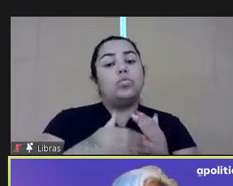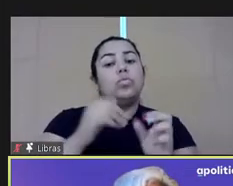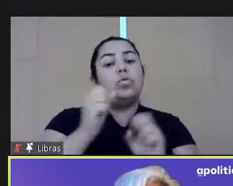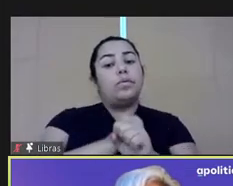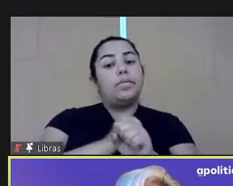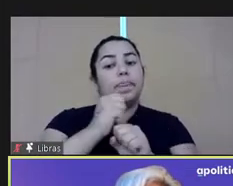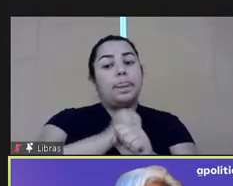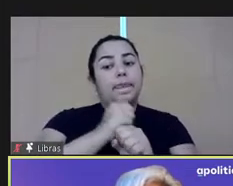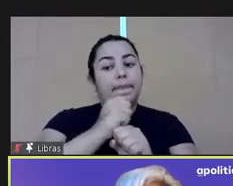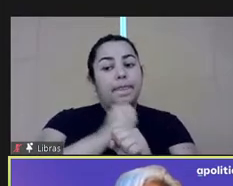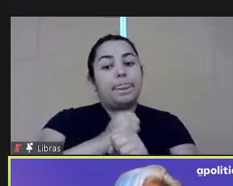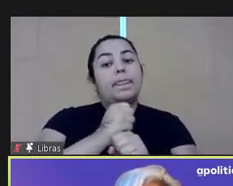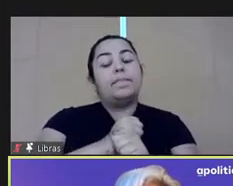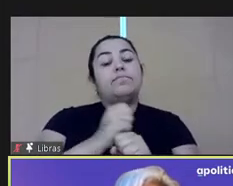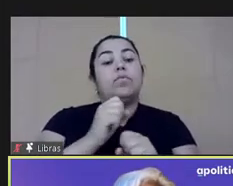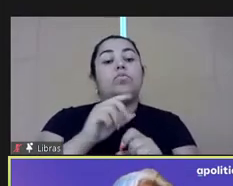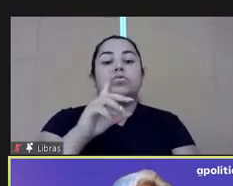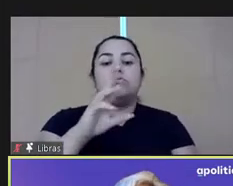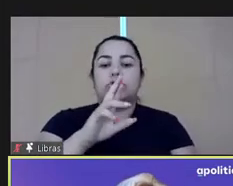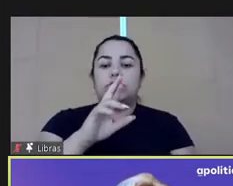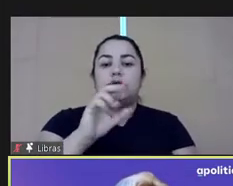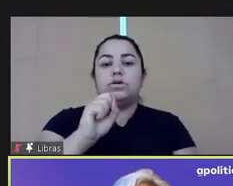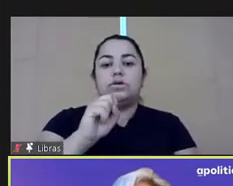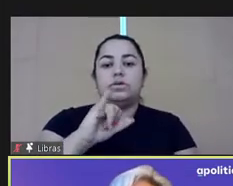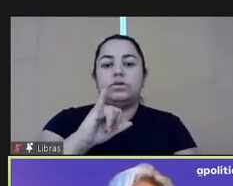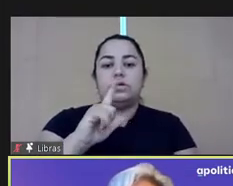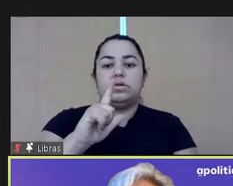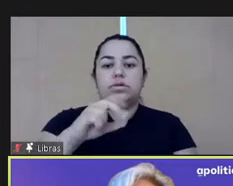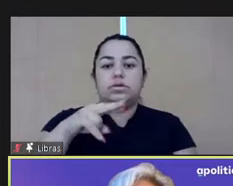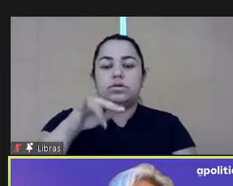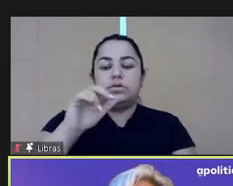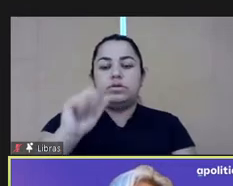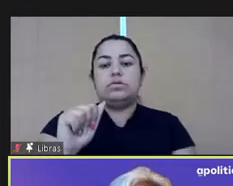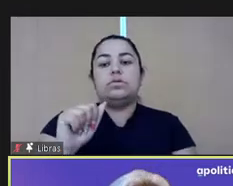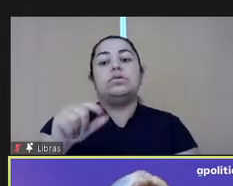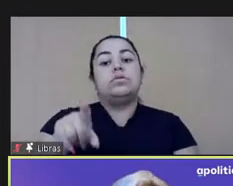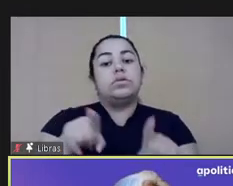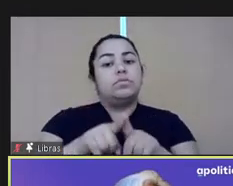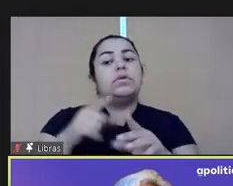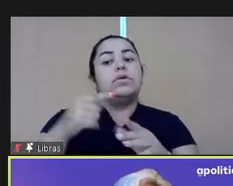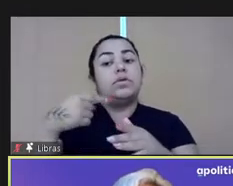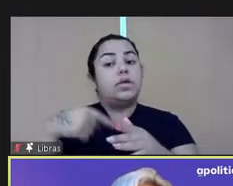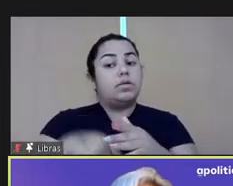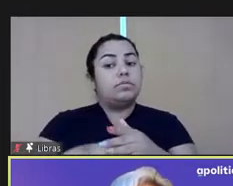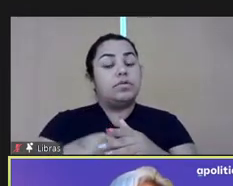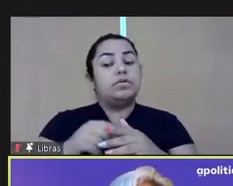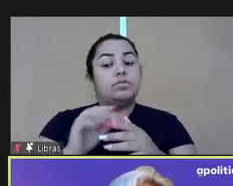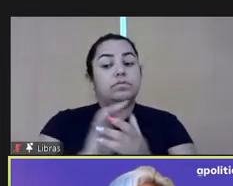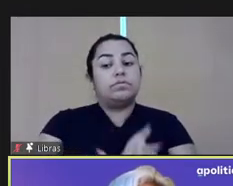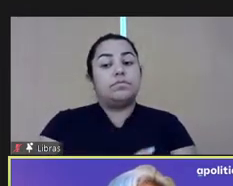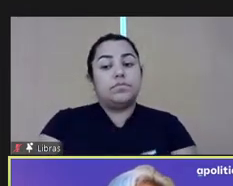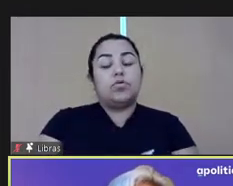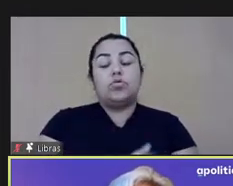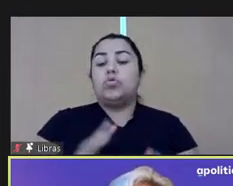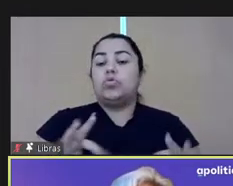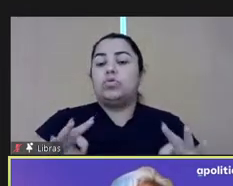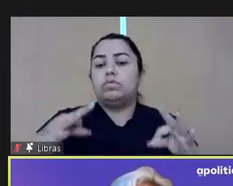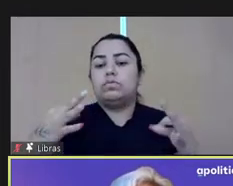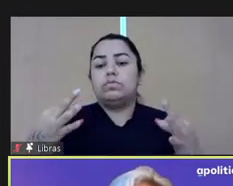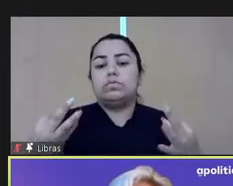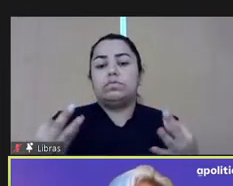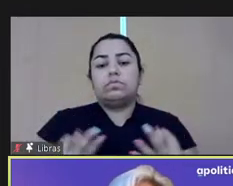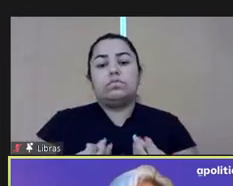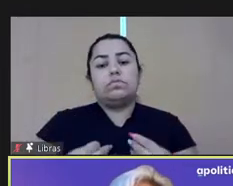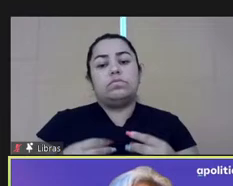and an internal aspect to it. Externally, the pandemic and everything that followed has changed the playing